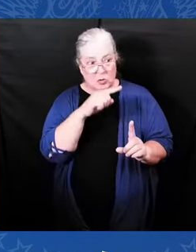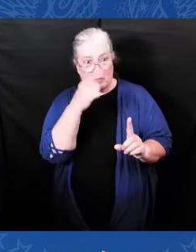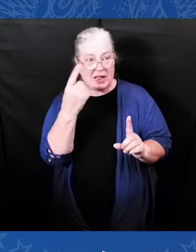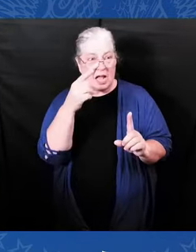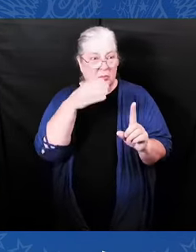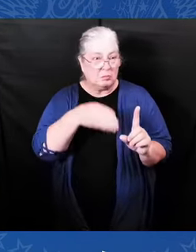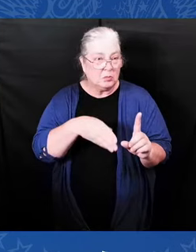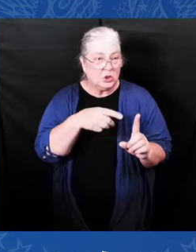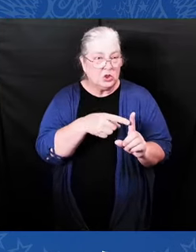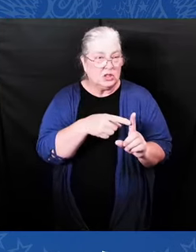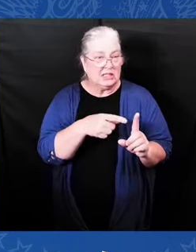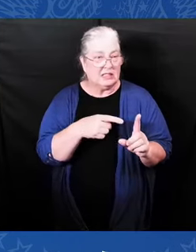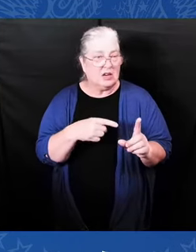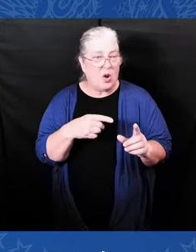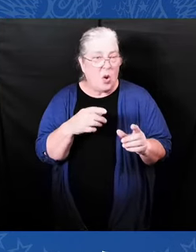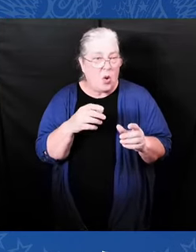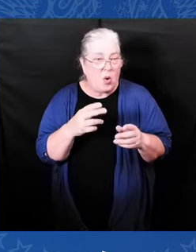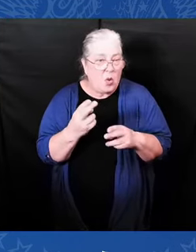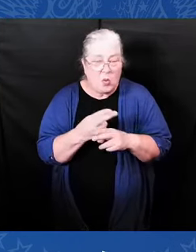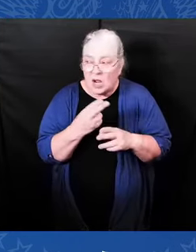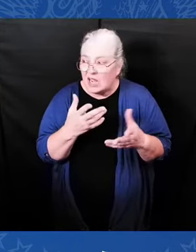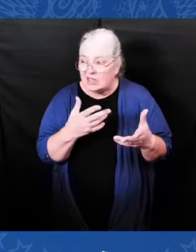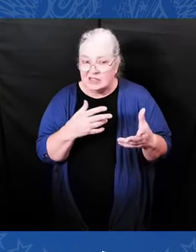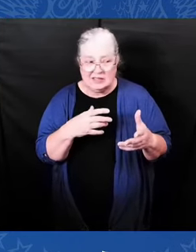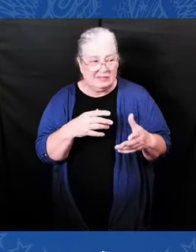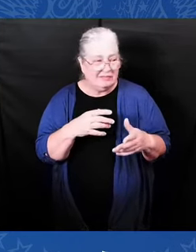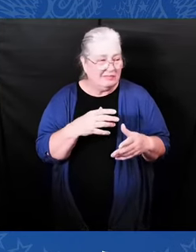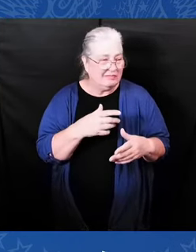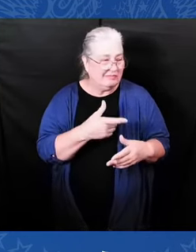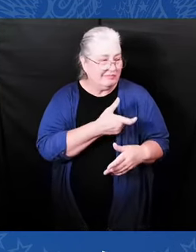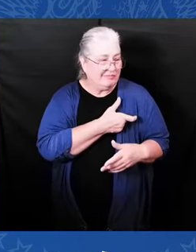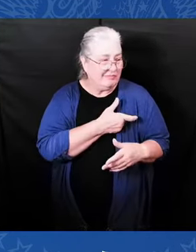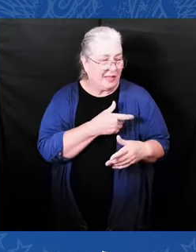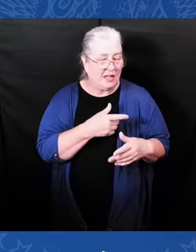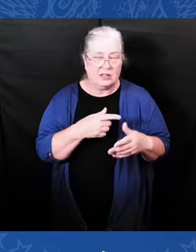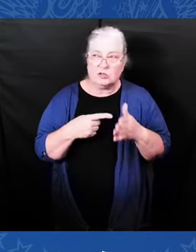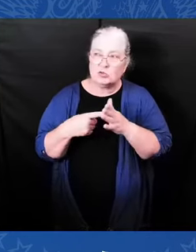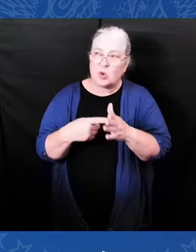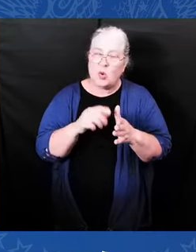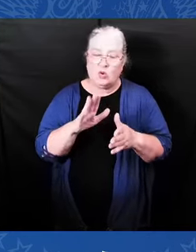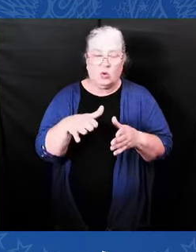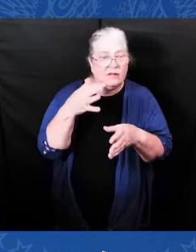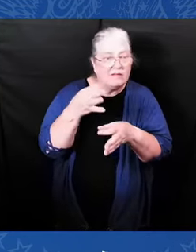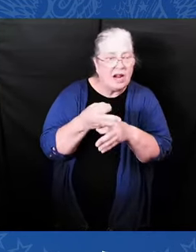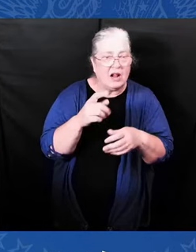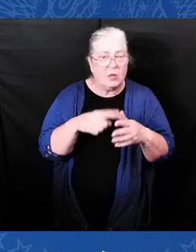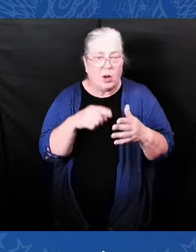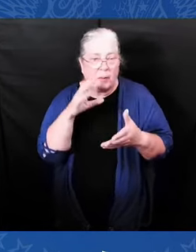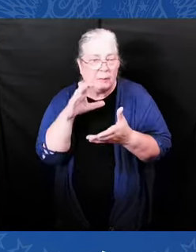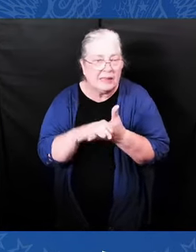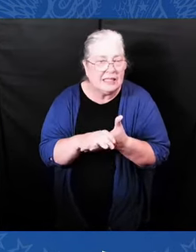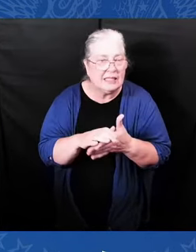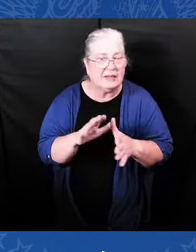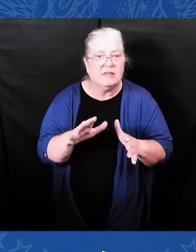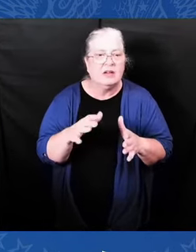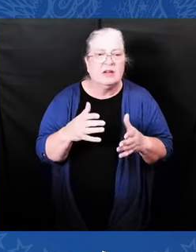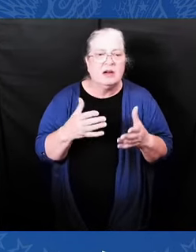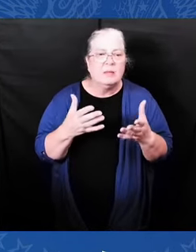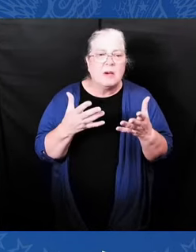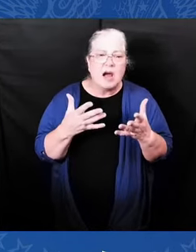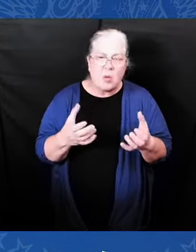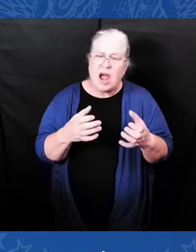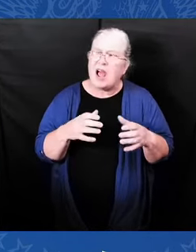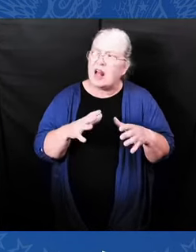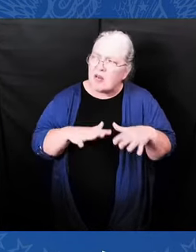in sending the strongest, clearest, most powerful message possible — that political violence in America is never, never,